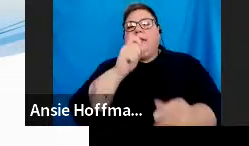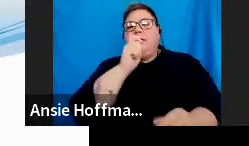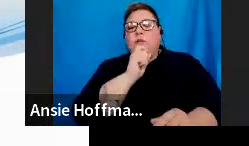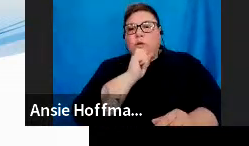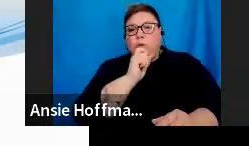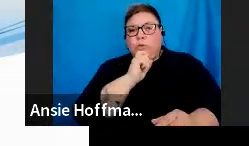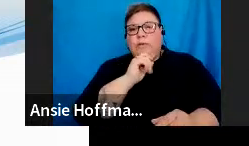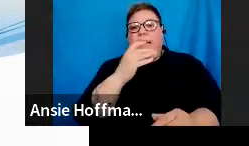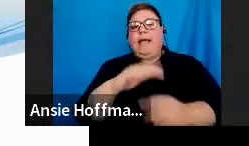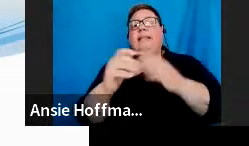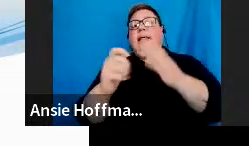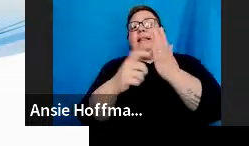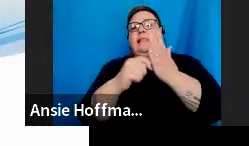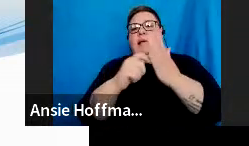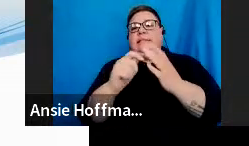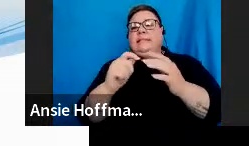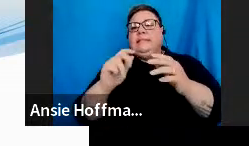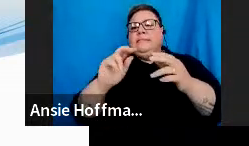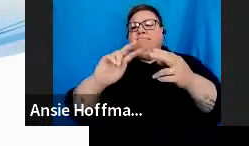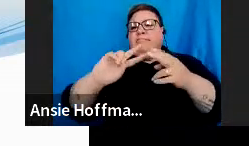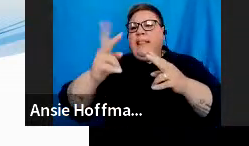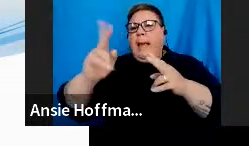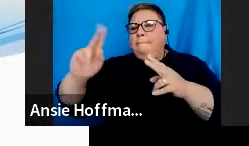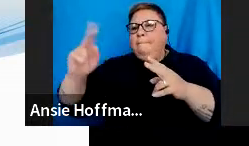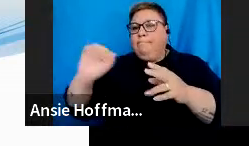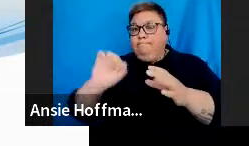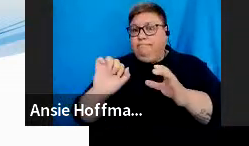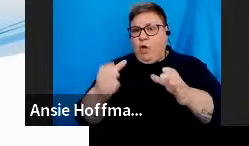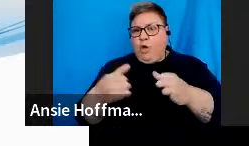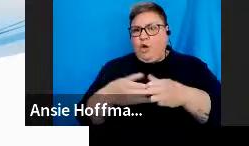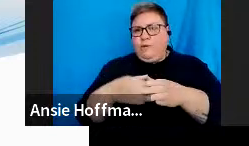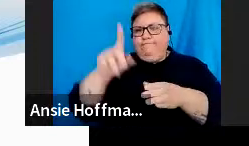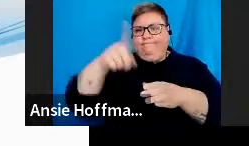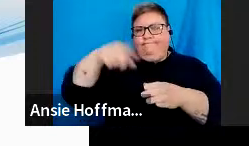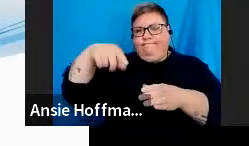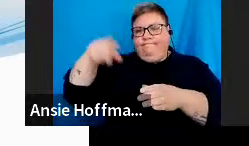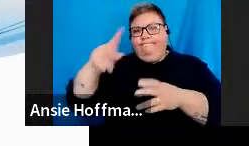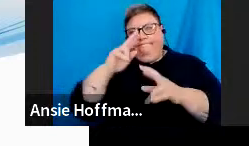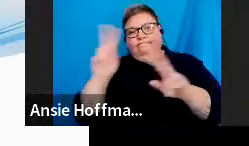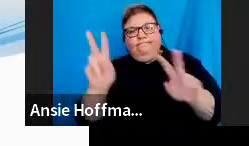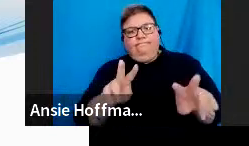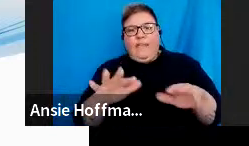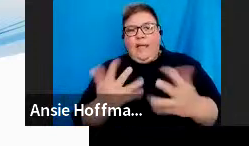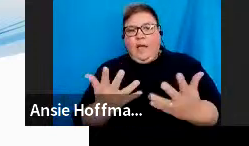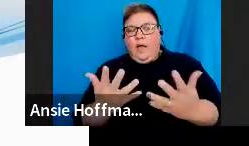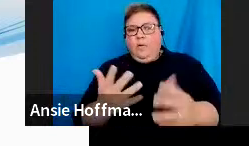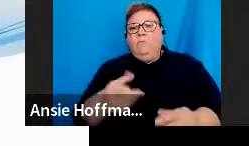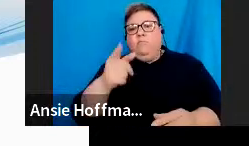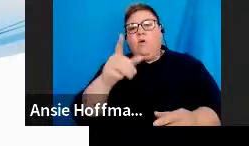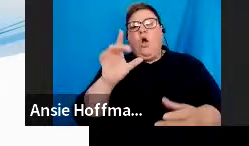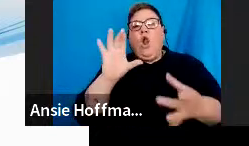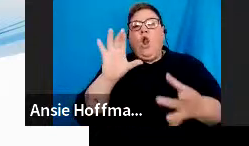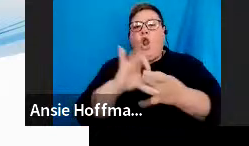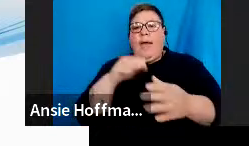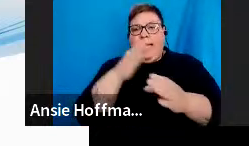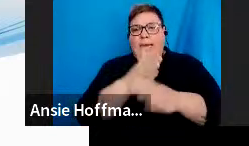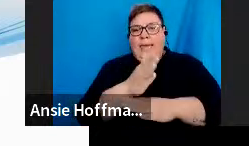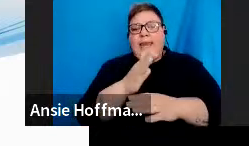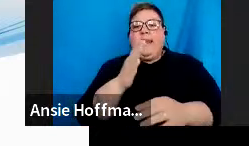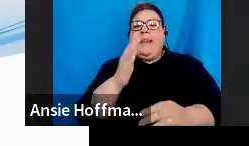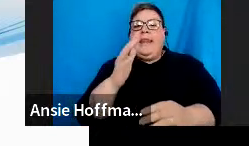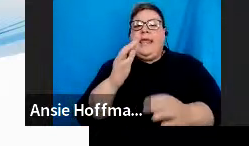types that you want to be in that group. So, let's just look into that process. You're going to log into your SaaS e-filing profile.